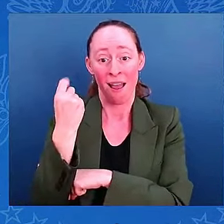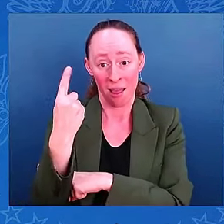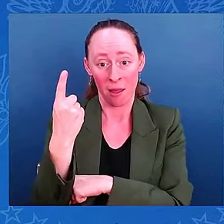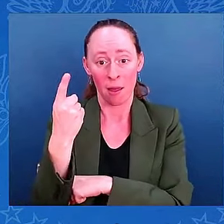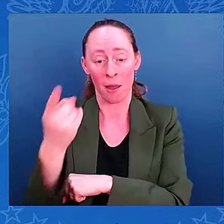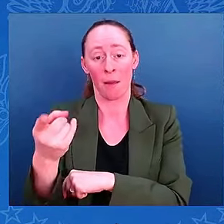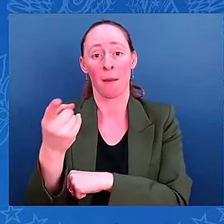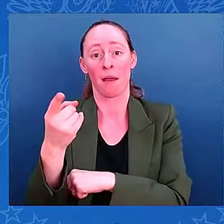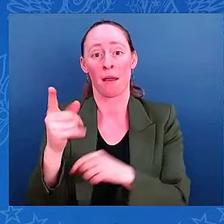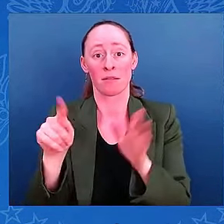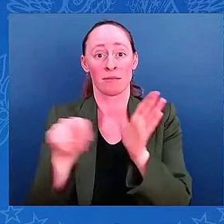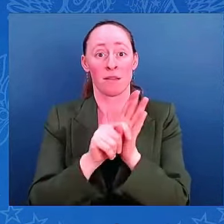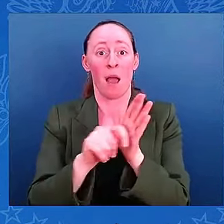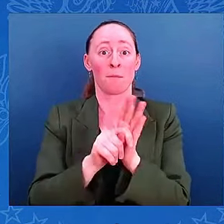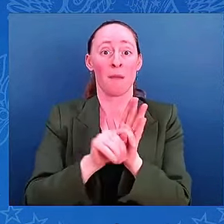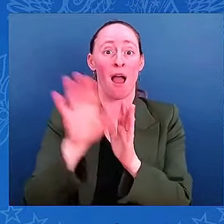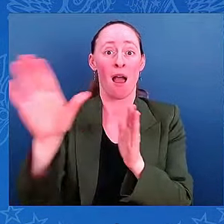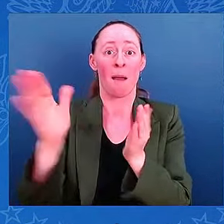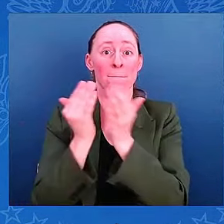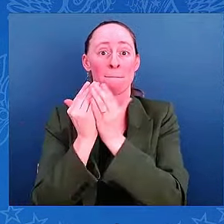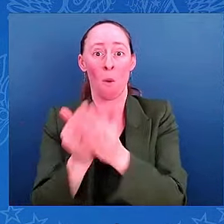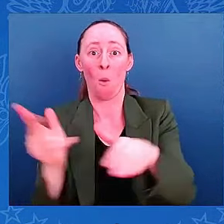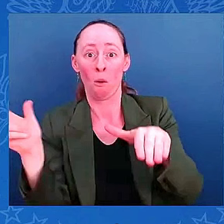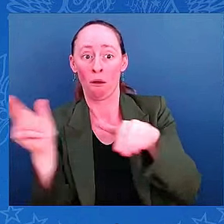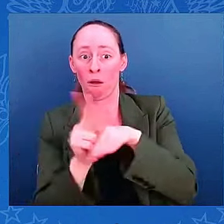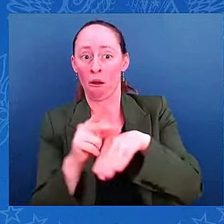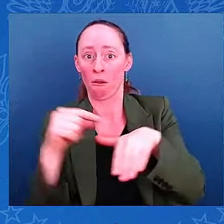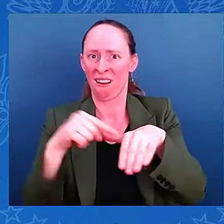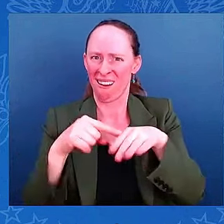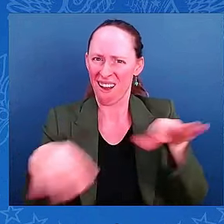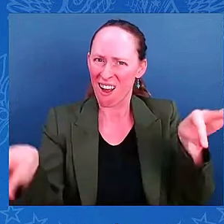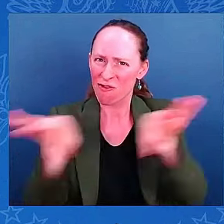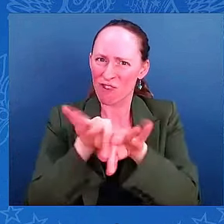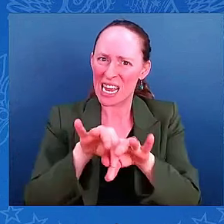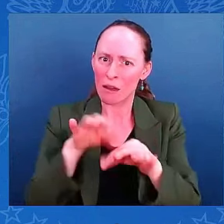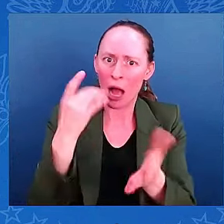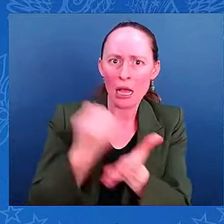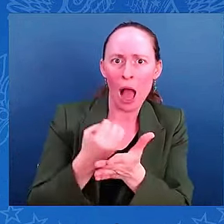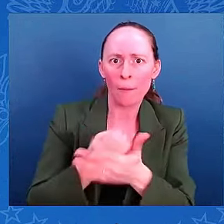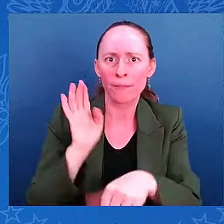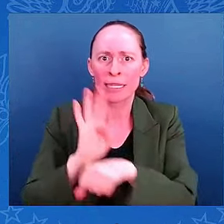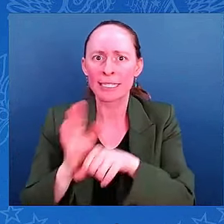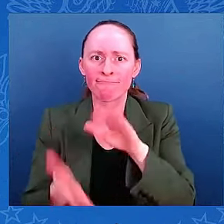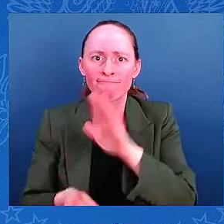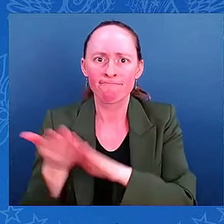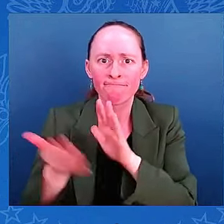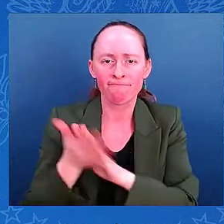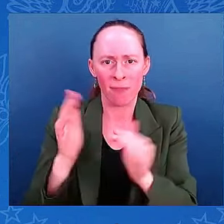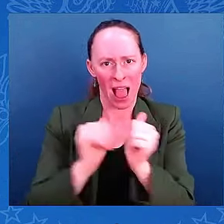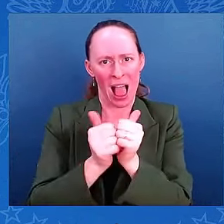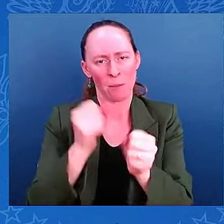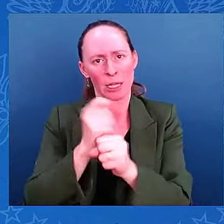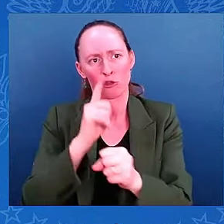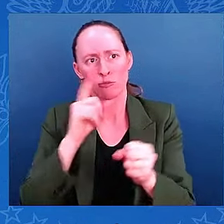What can you and the Army Corps of Engineers do to get the port quickly reopened once this storm passes through?